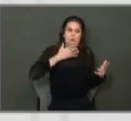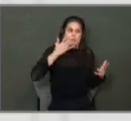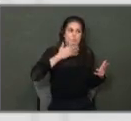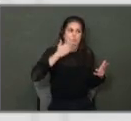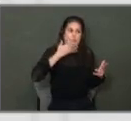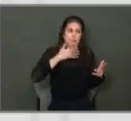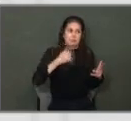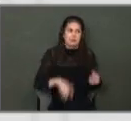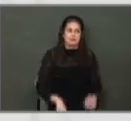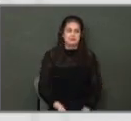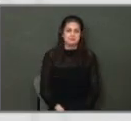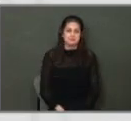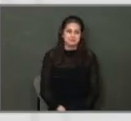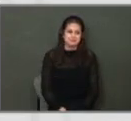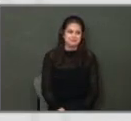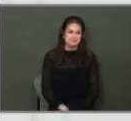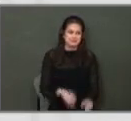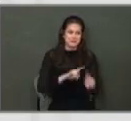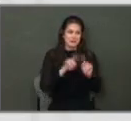revenue base.